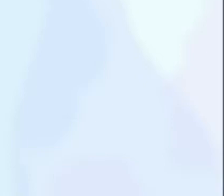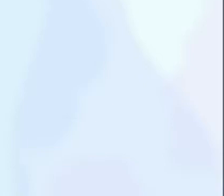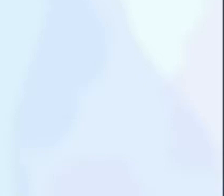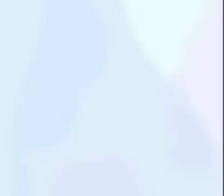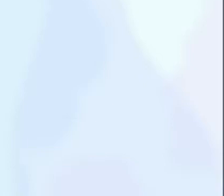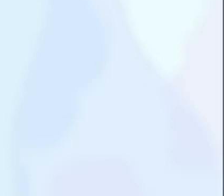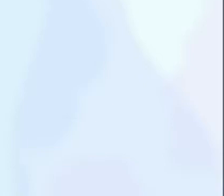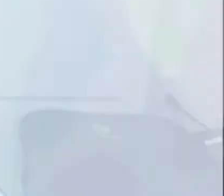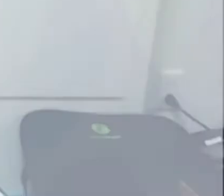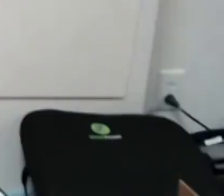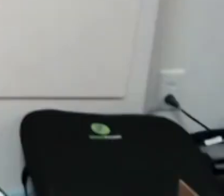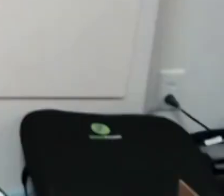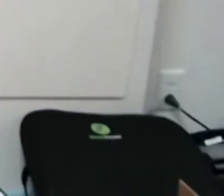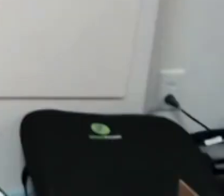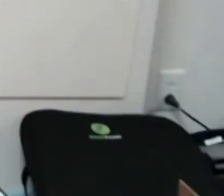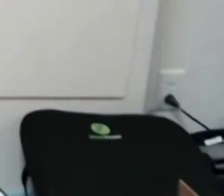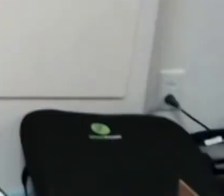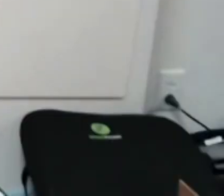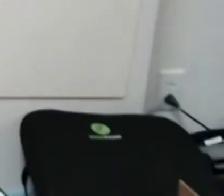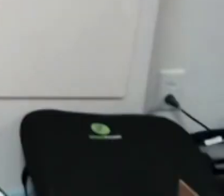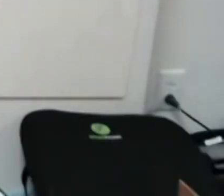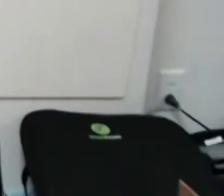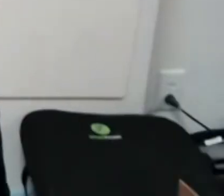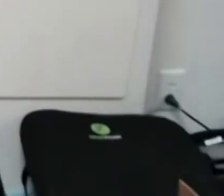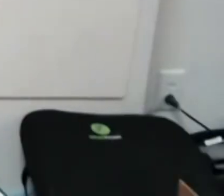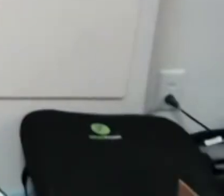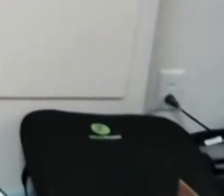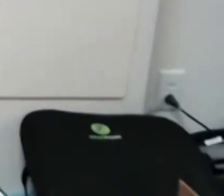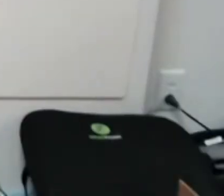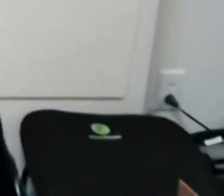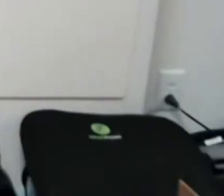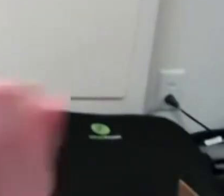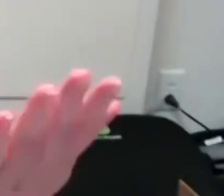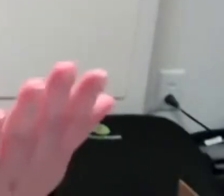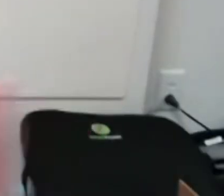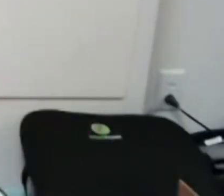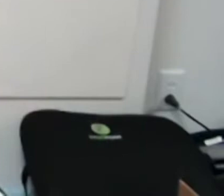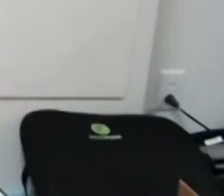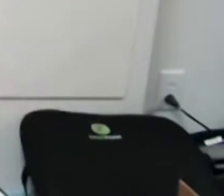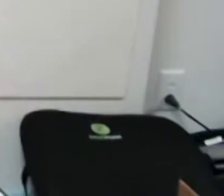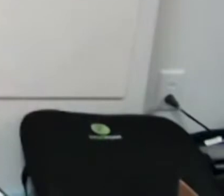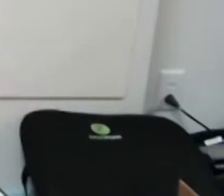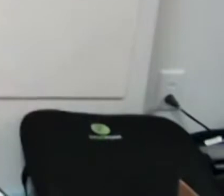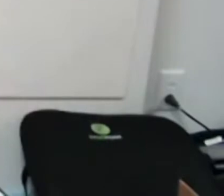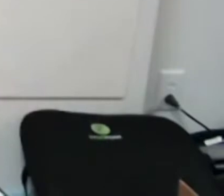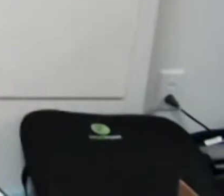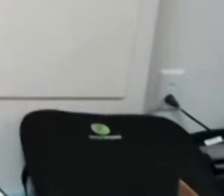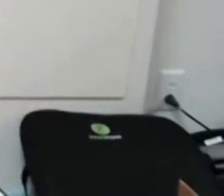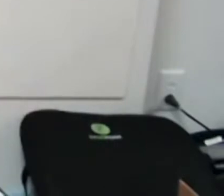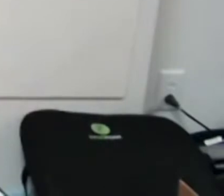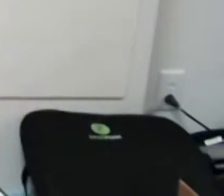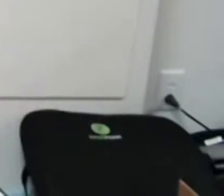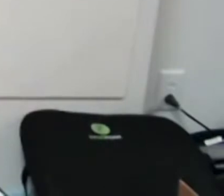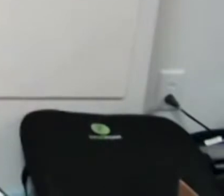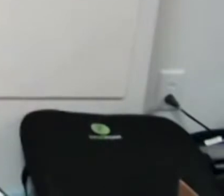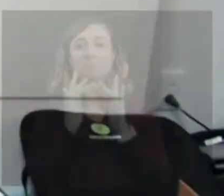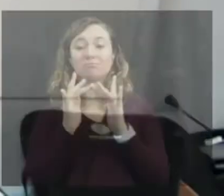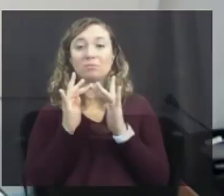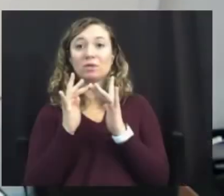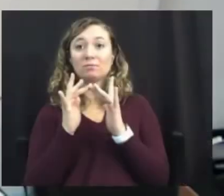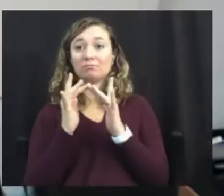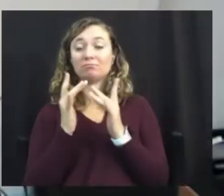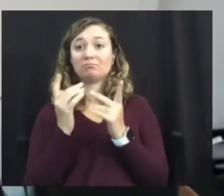Good morning, everyone. I am very excited to have you guys online as we live stream today's presentation.